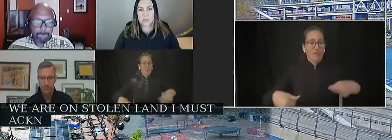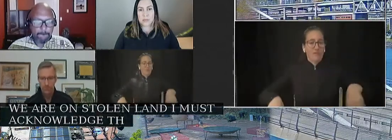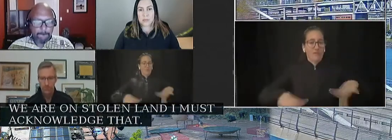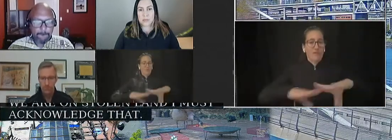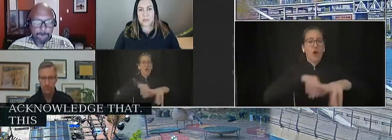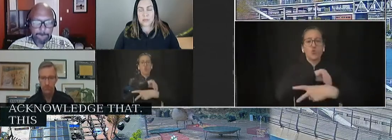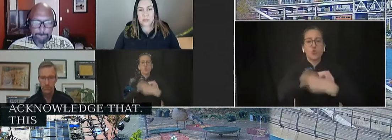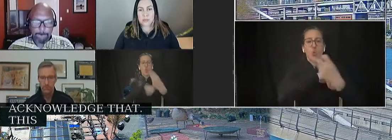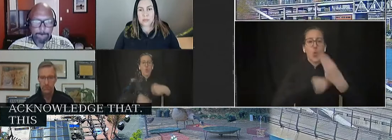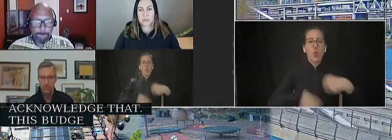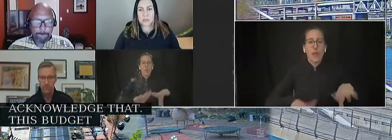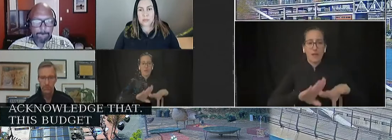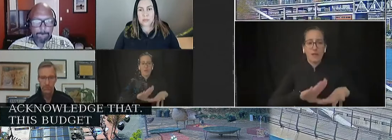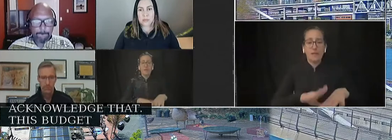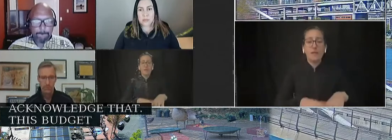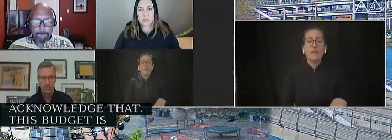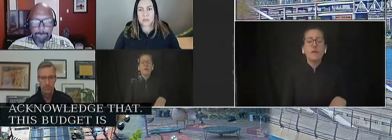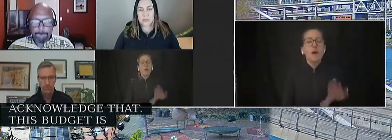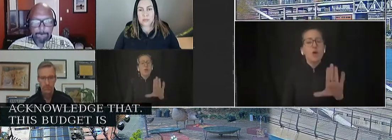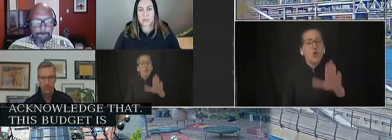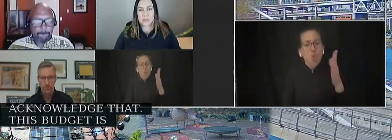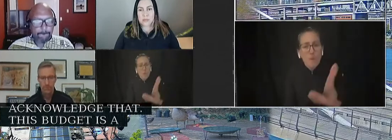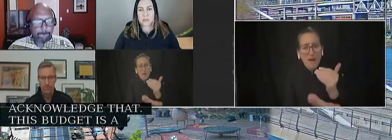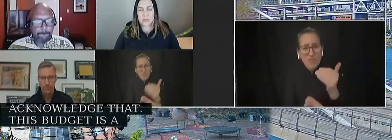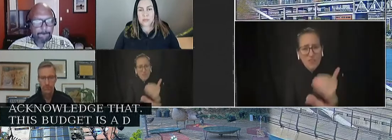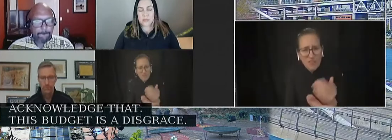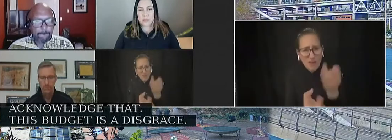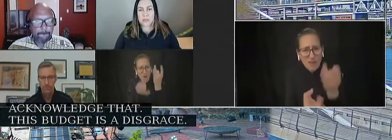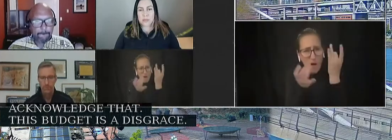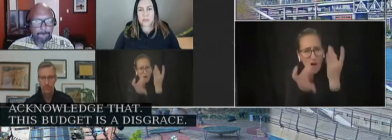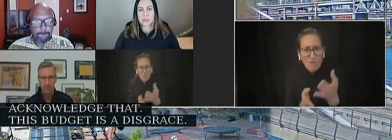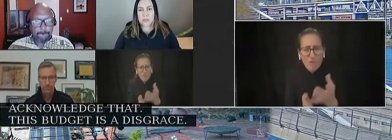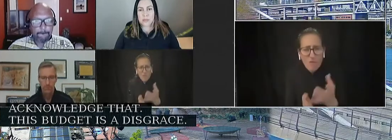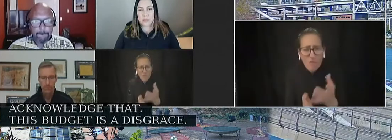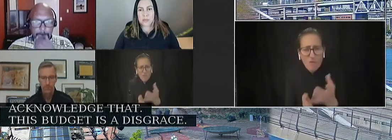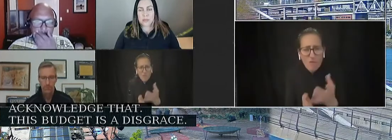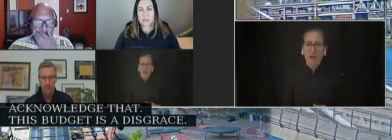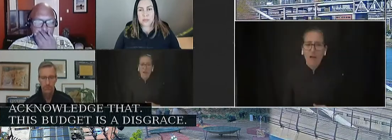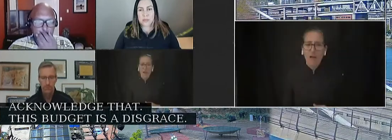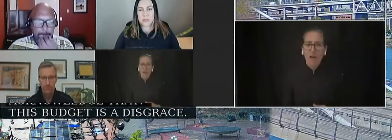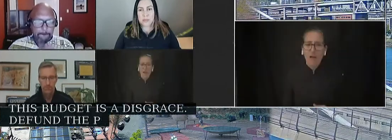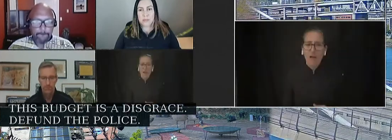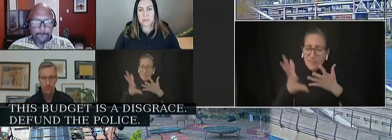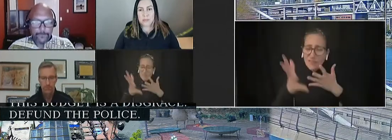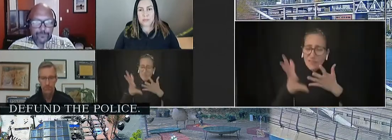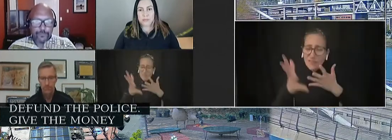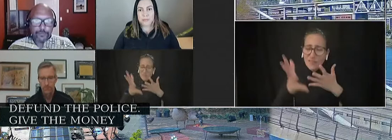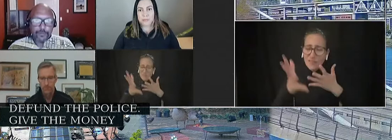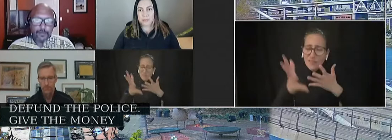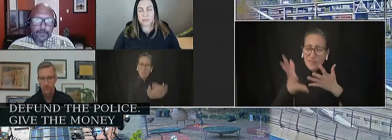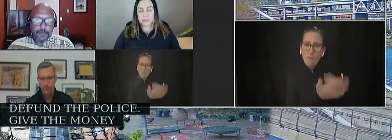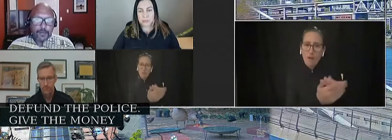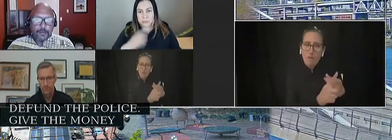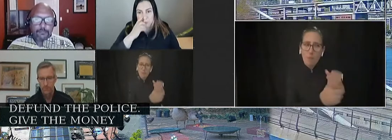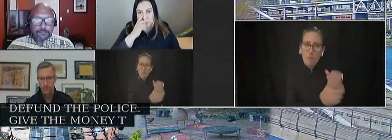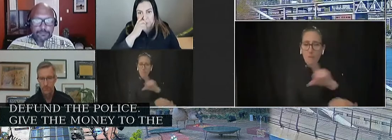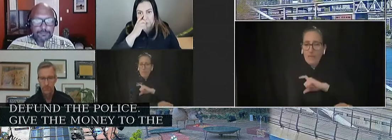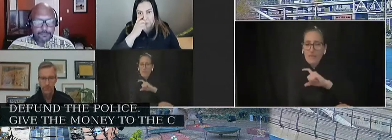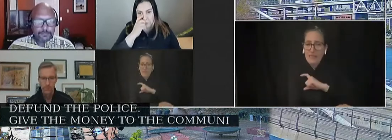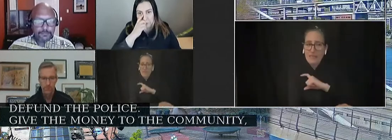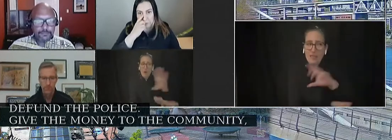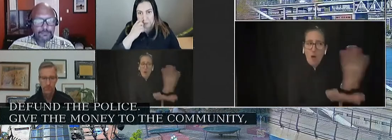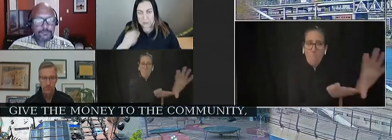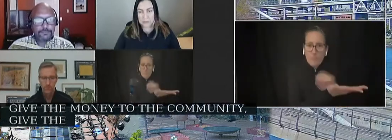a disgrace. Defund the police, give the money to the community, give the money